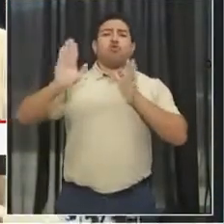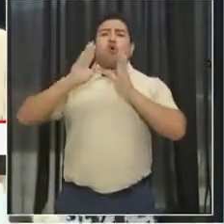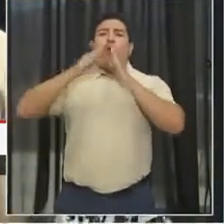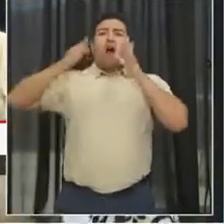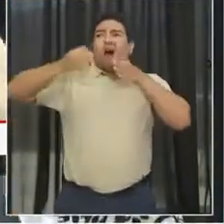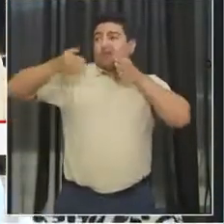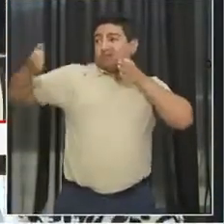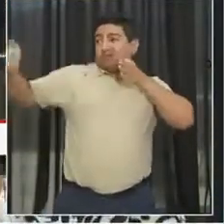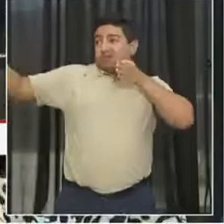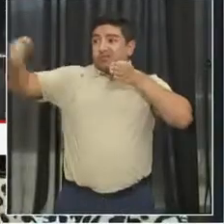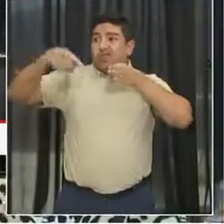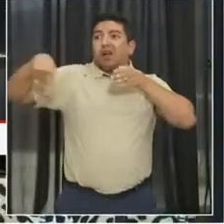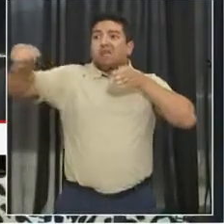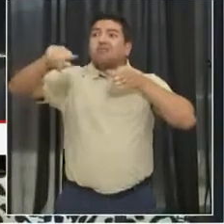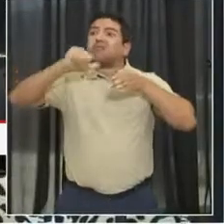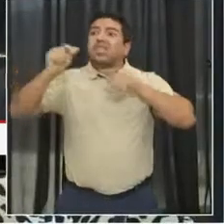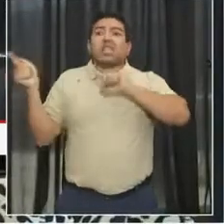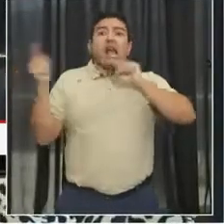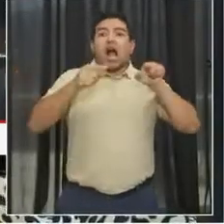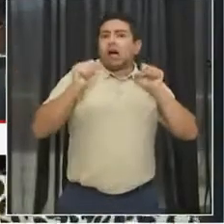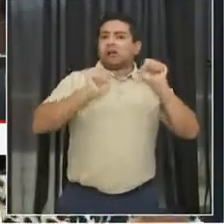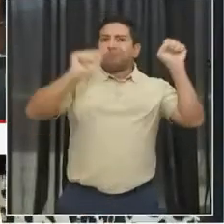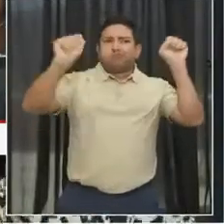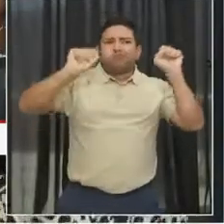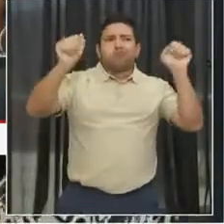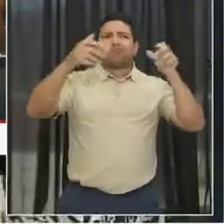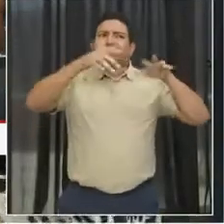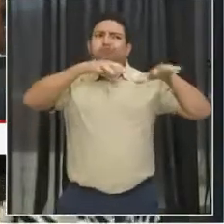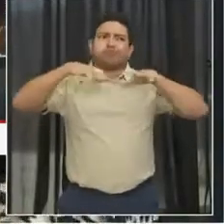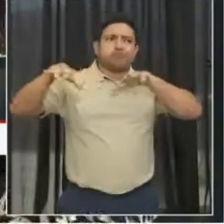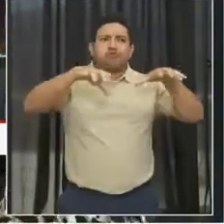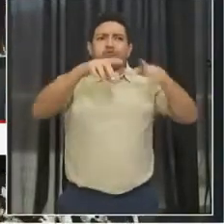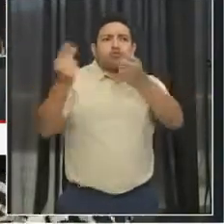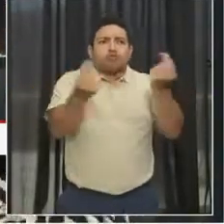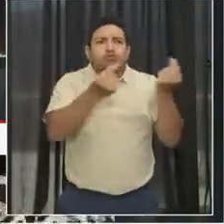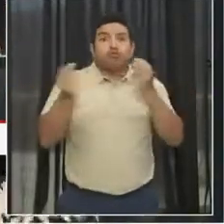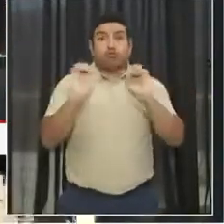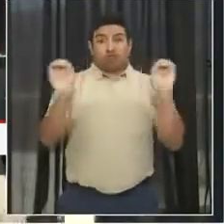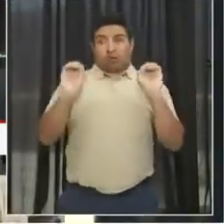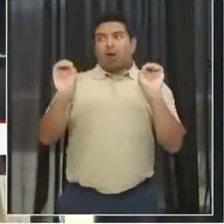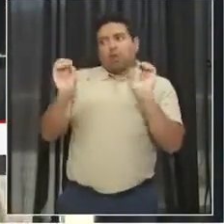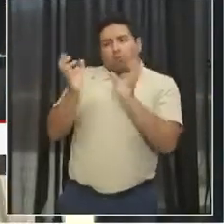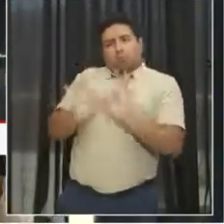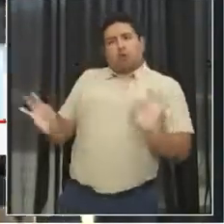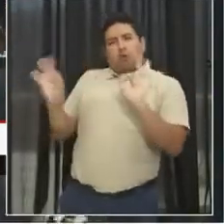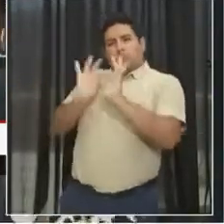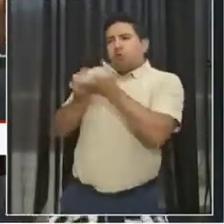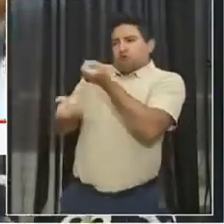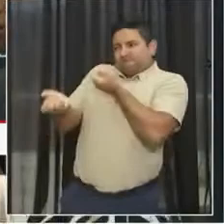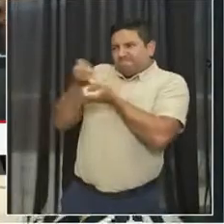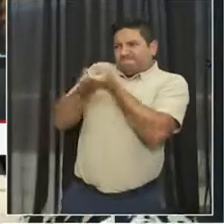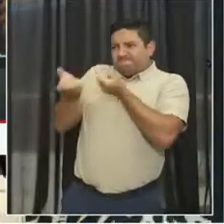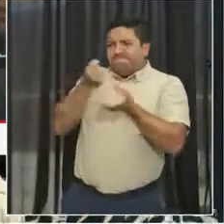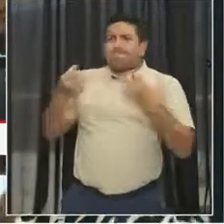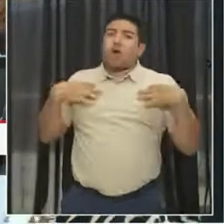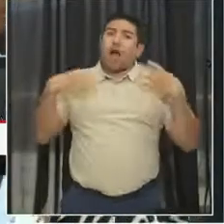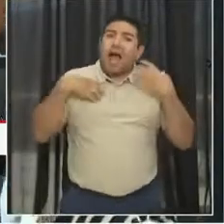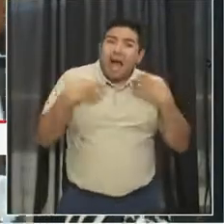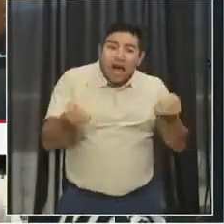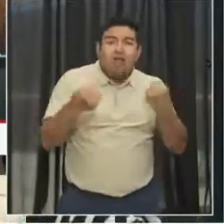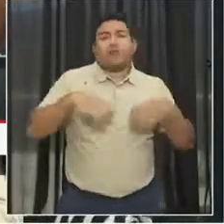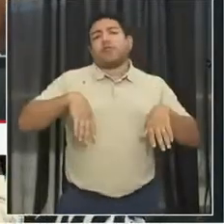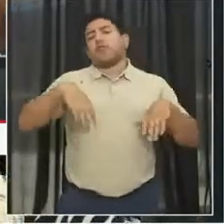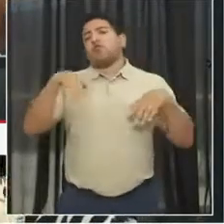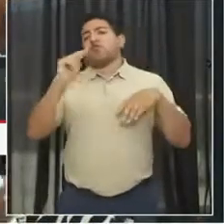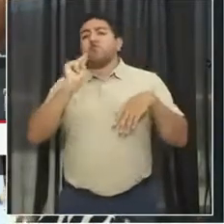we can get them involved in the Department of Aging and Community Living's activities. It could be wellness. It could be a nutrition